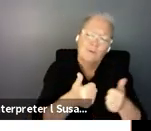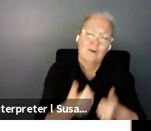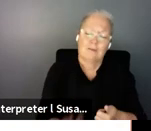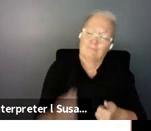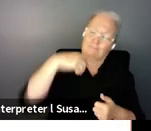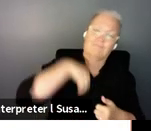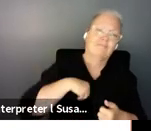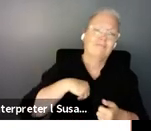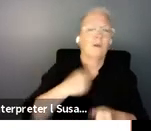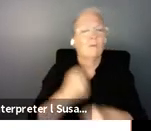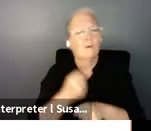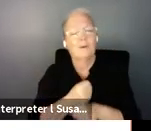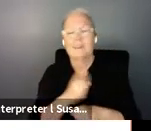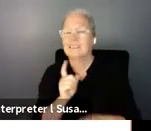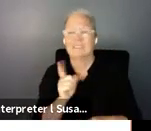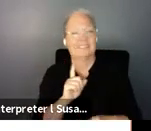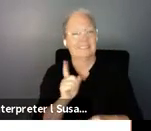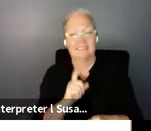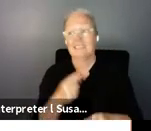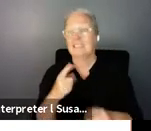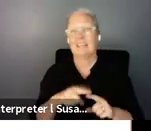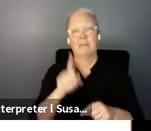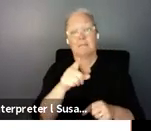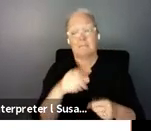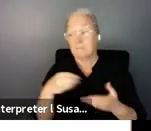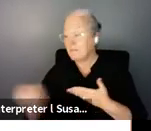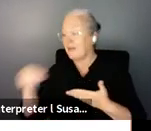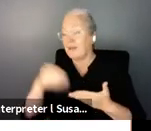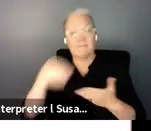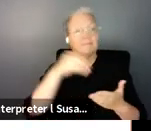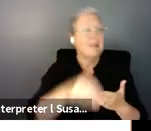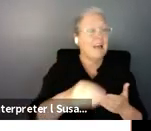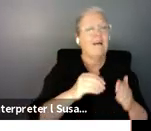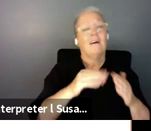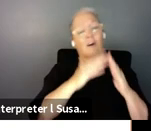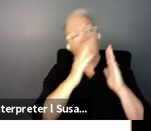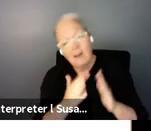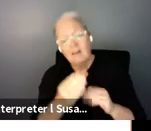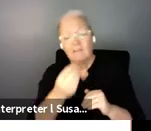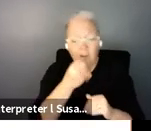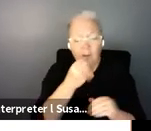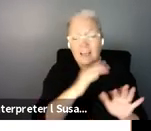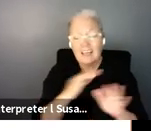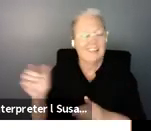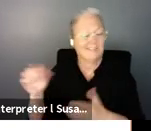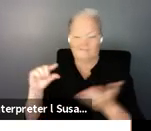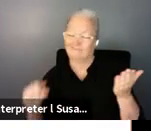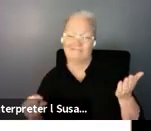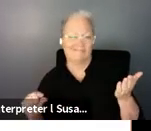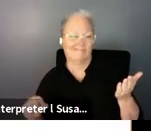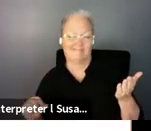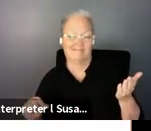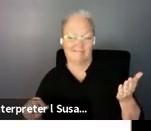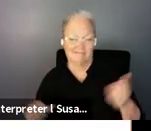costs of living now and the number of hours is also not enough the number of personal